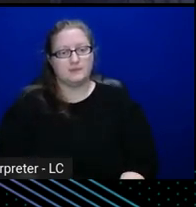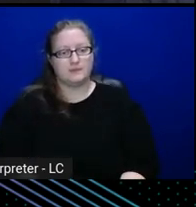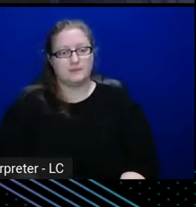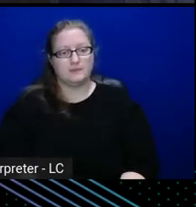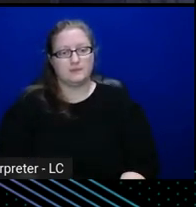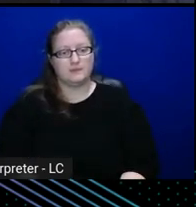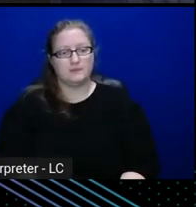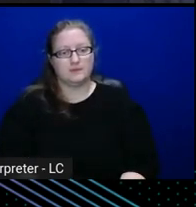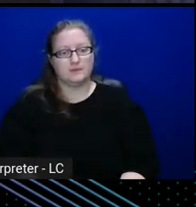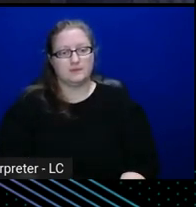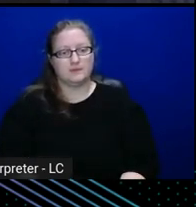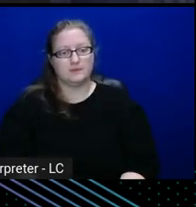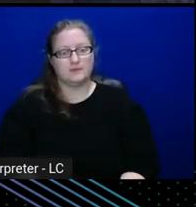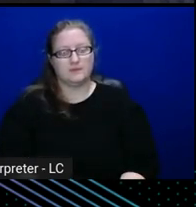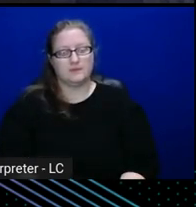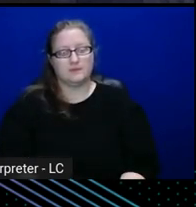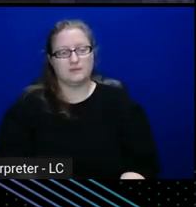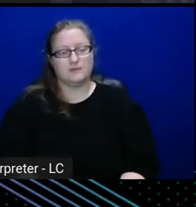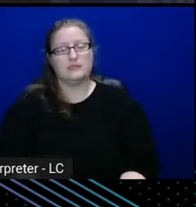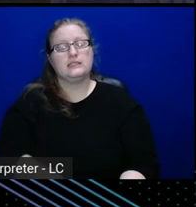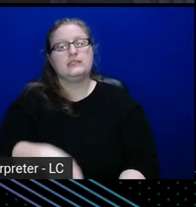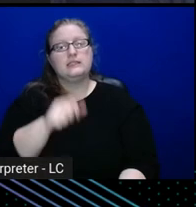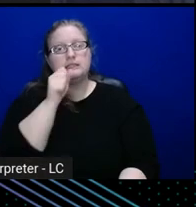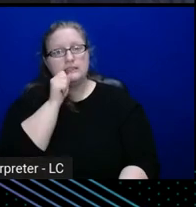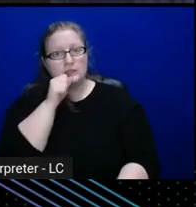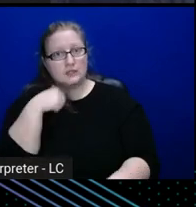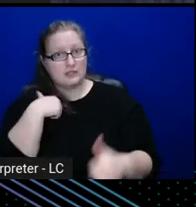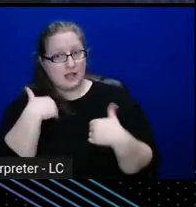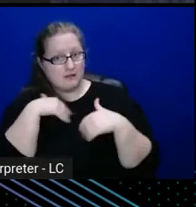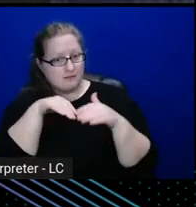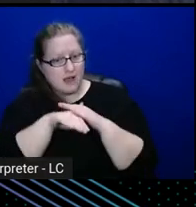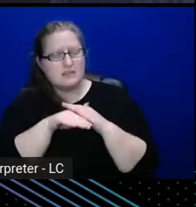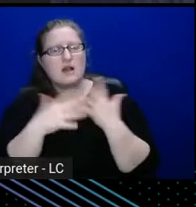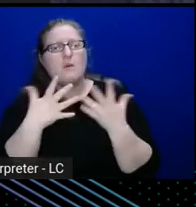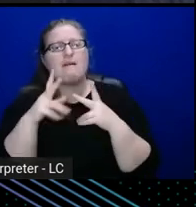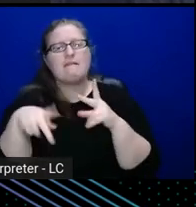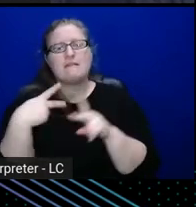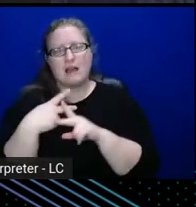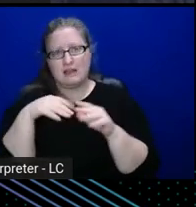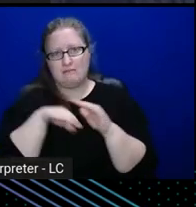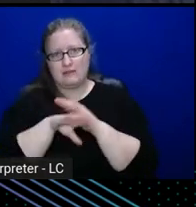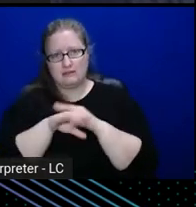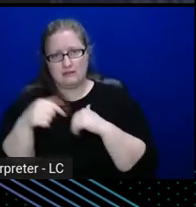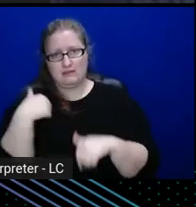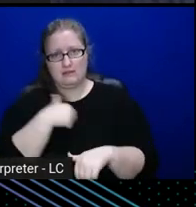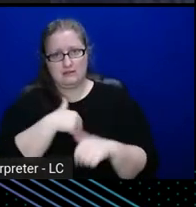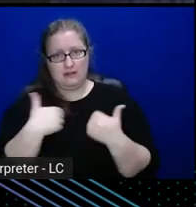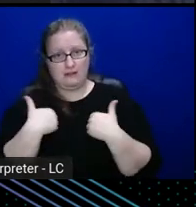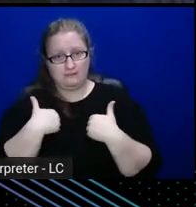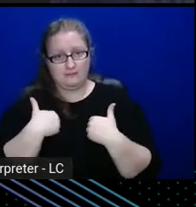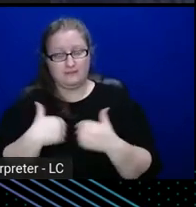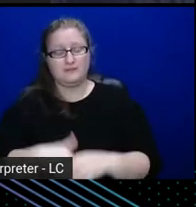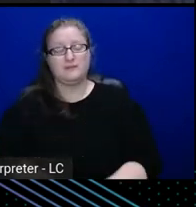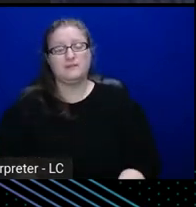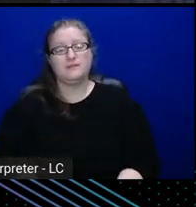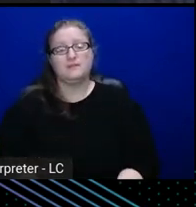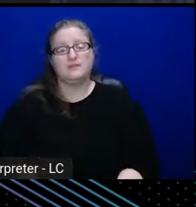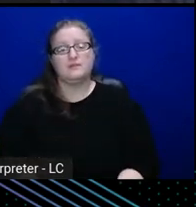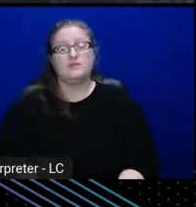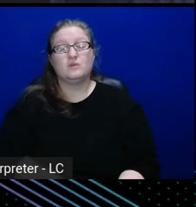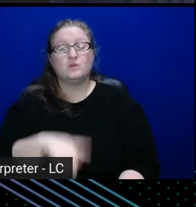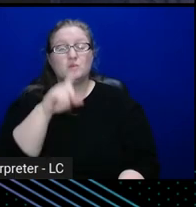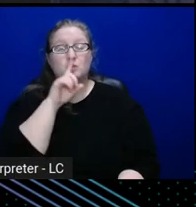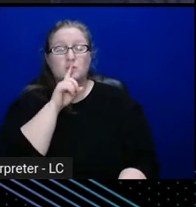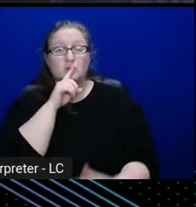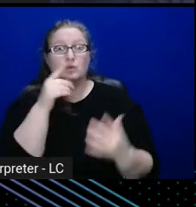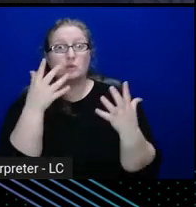access to, and what type of access do I have there, to them, right, now pay lots of attentions, and